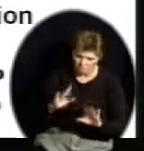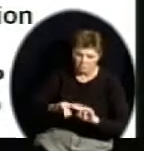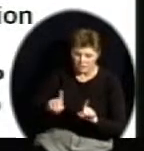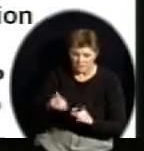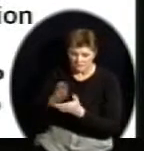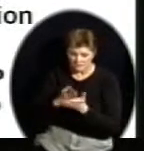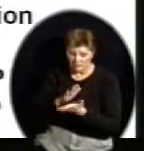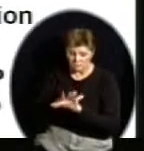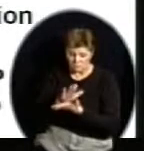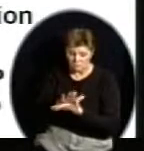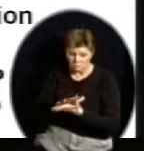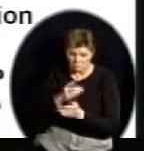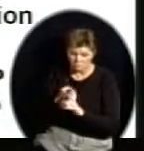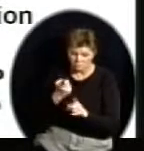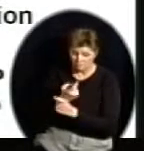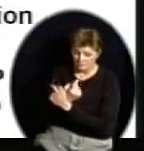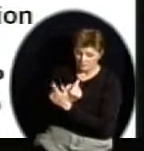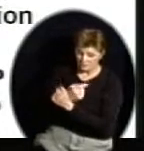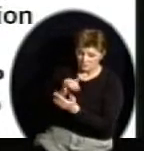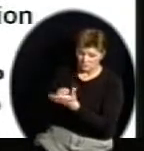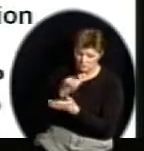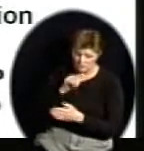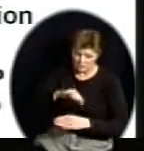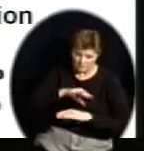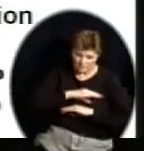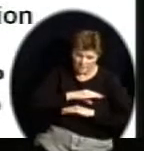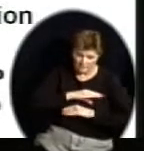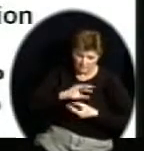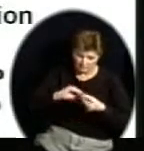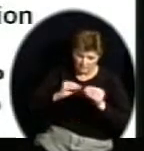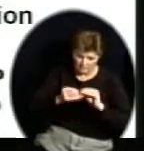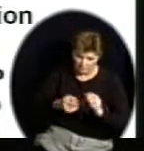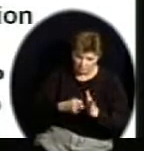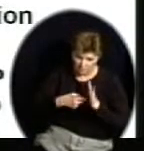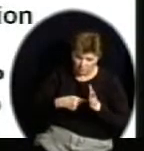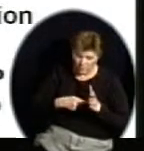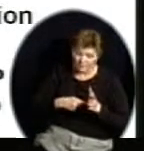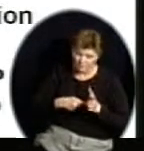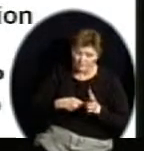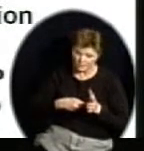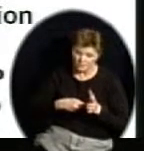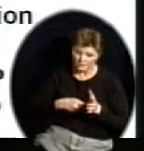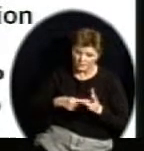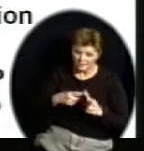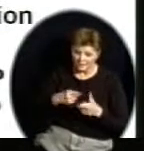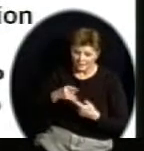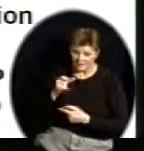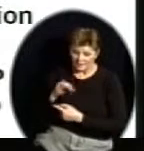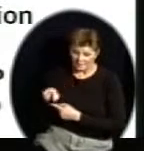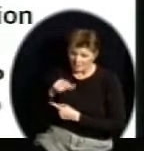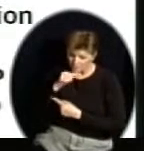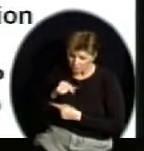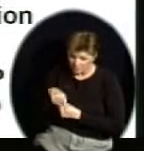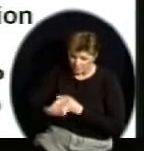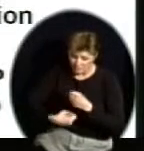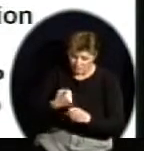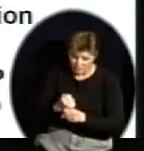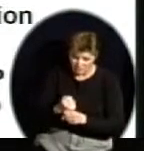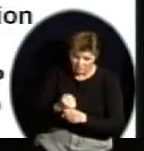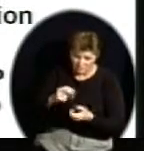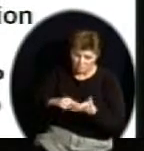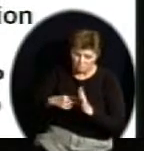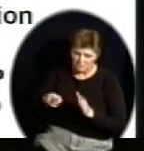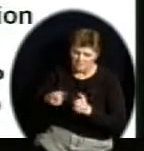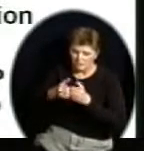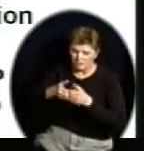even though it is a completely new test and new expectations. Certainly a school could eventually and a district could eventually lose their